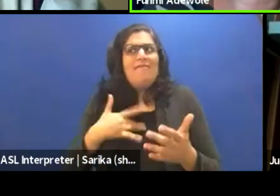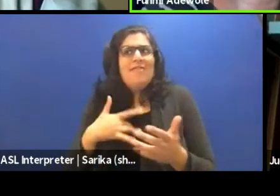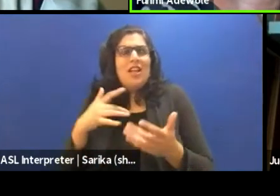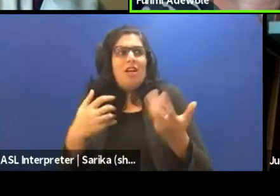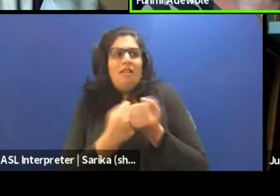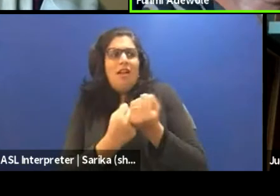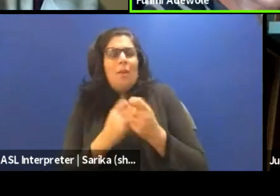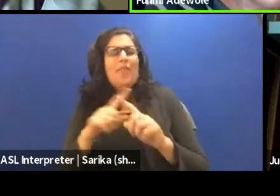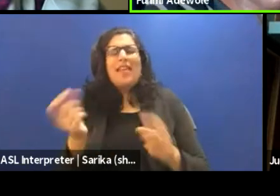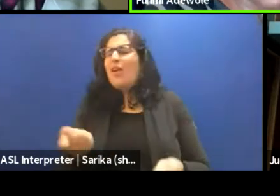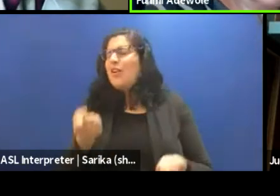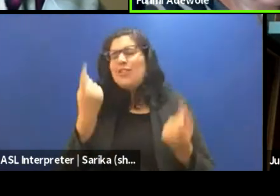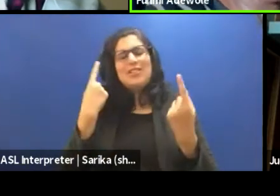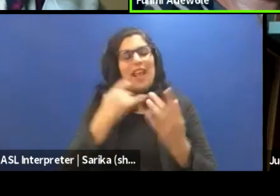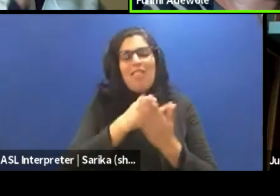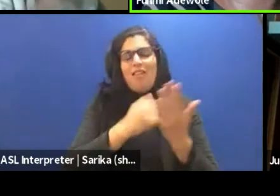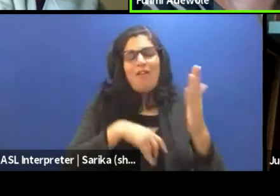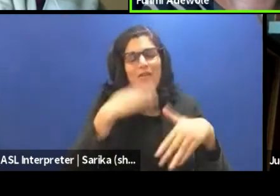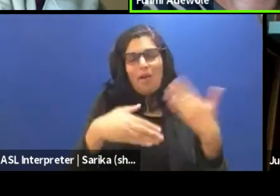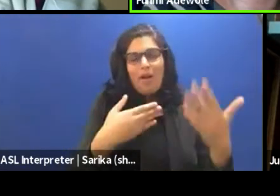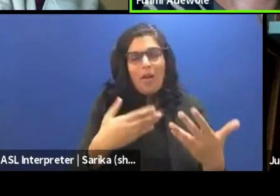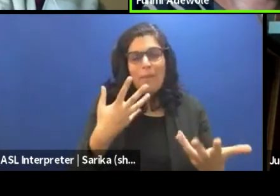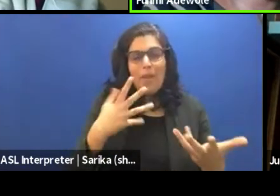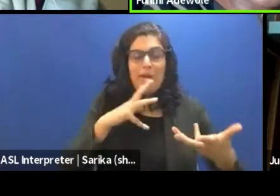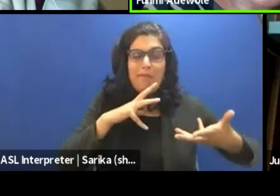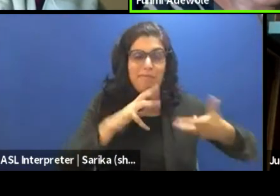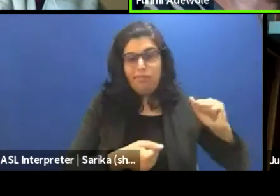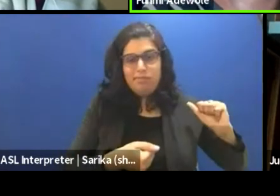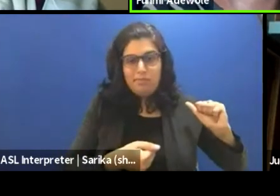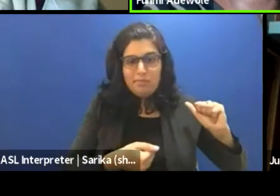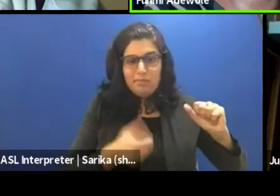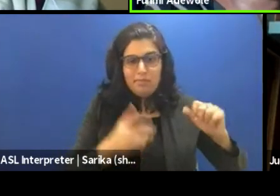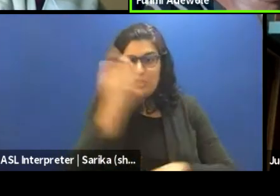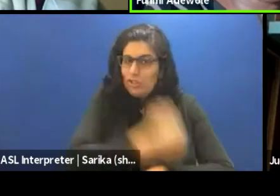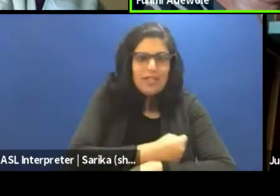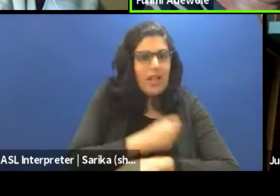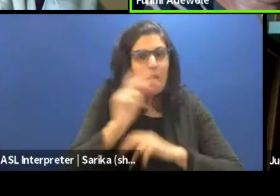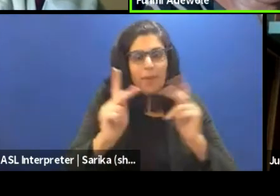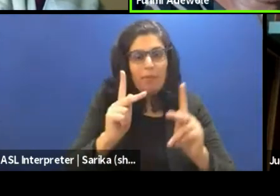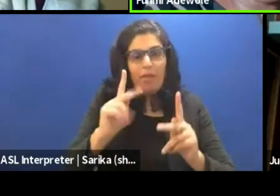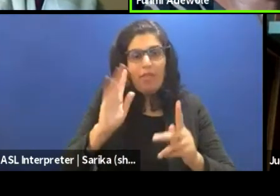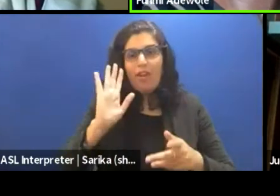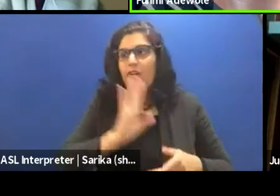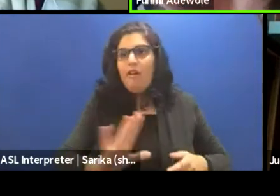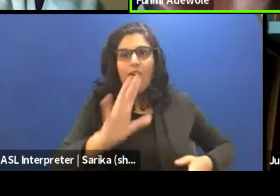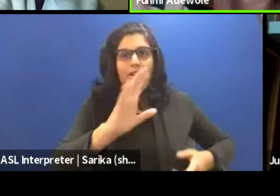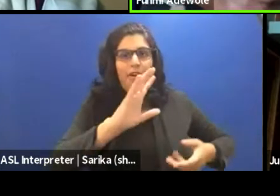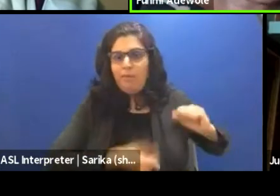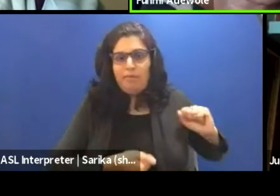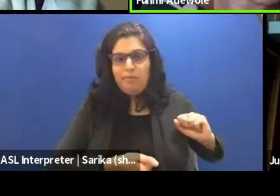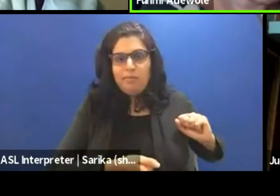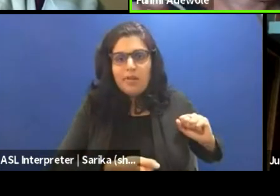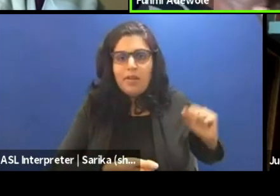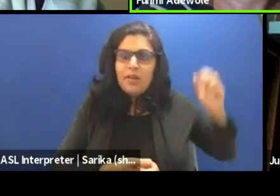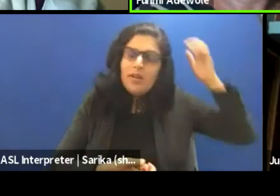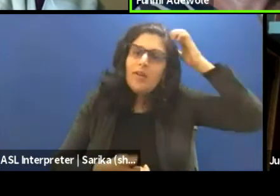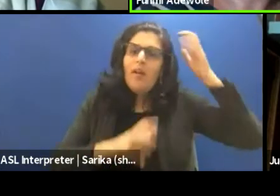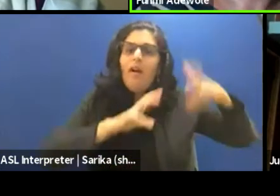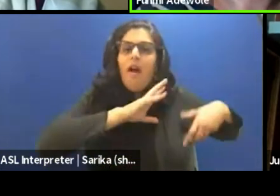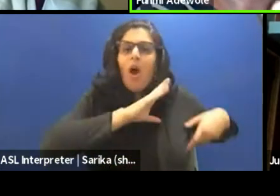because they don't understand the artistic process they might actually shut down the people's confidence, you know, rather than open it up.